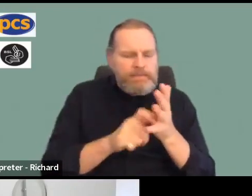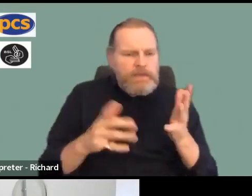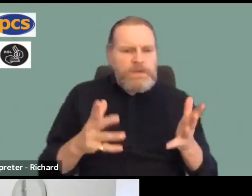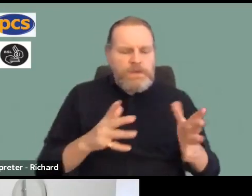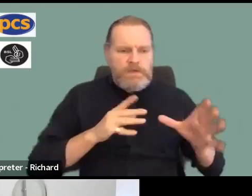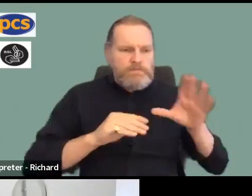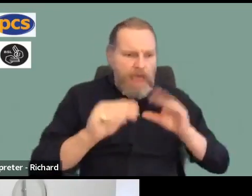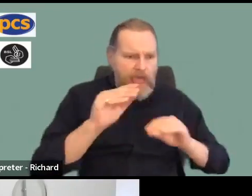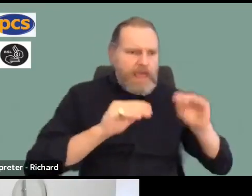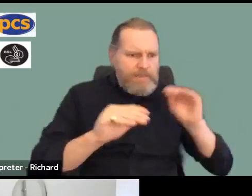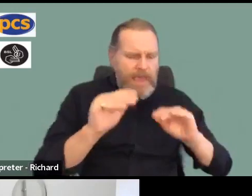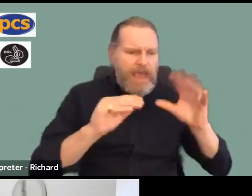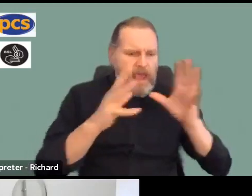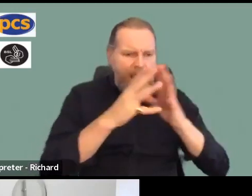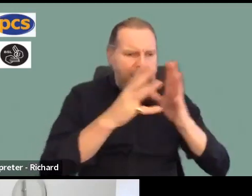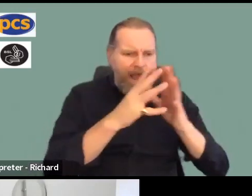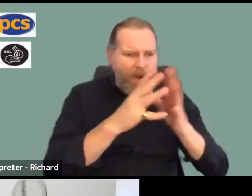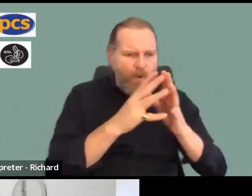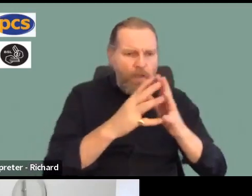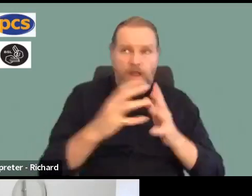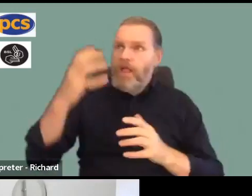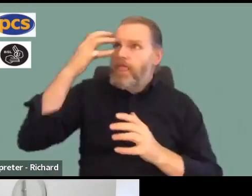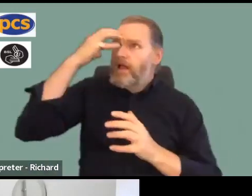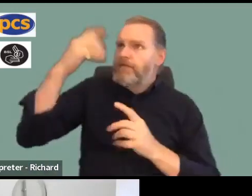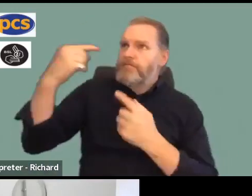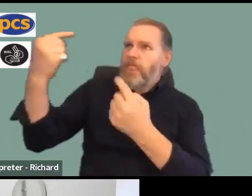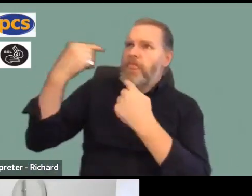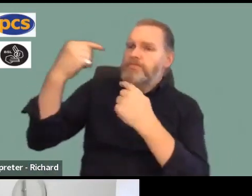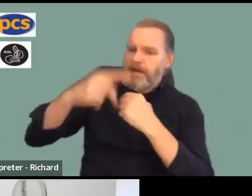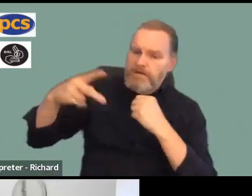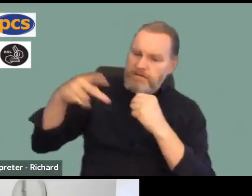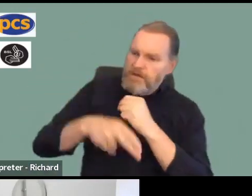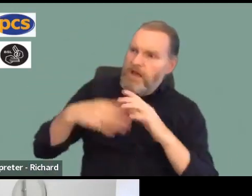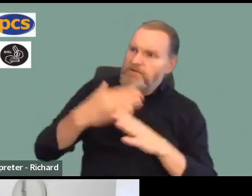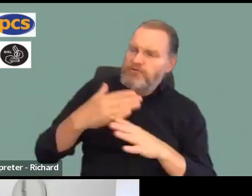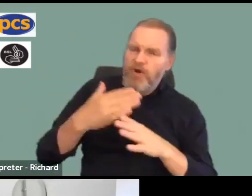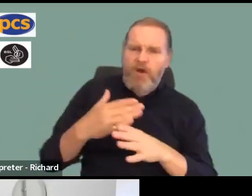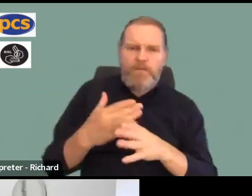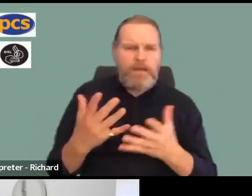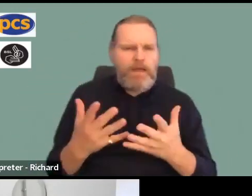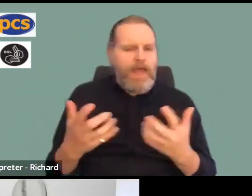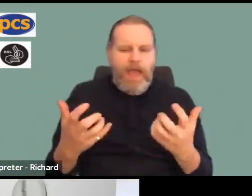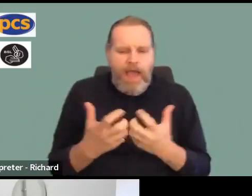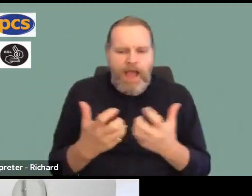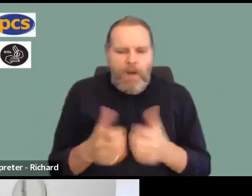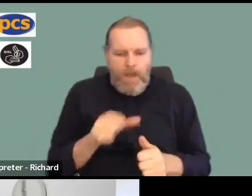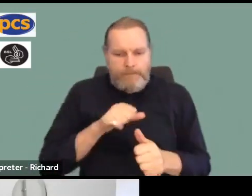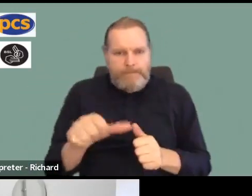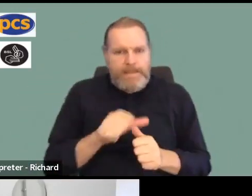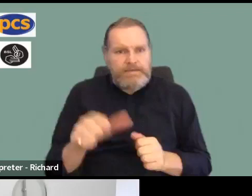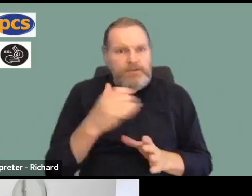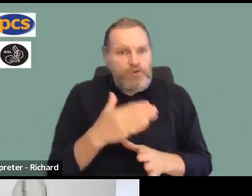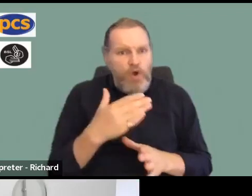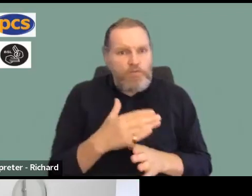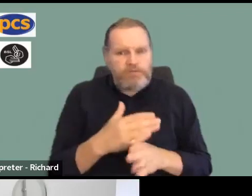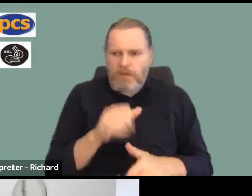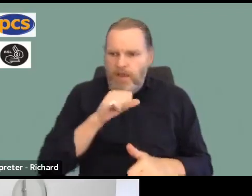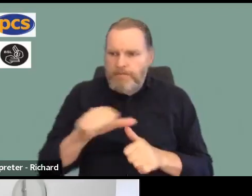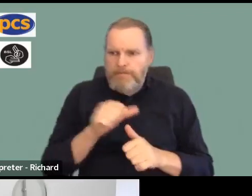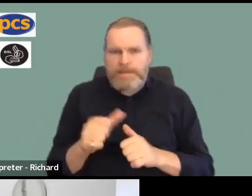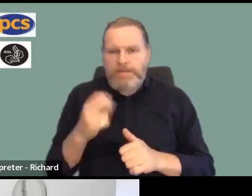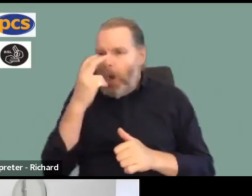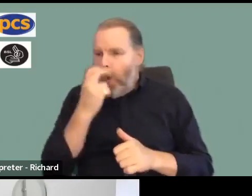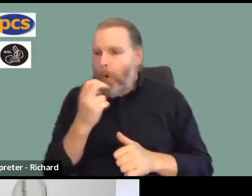For us to have any hope of getting more money, better pensions and stopping the job cuts and stopping the